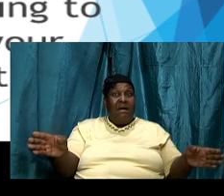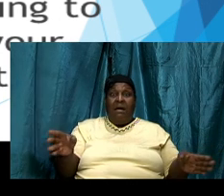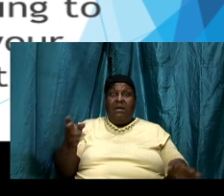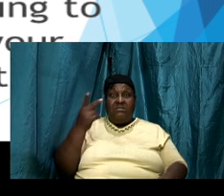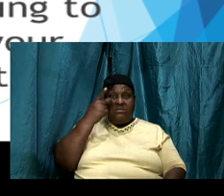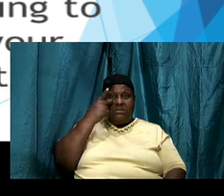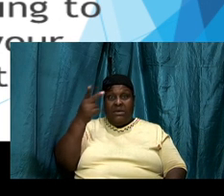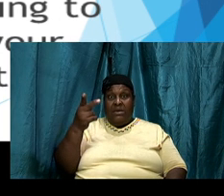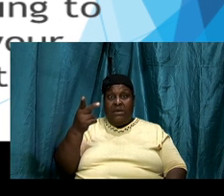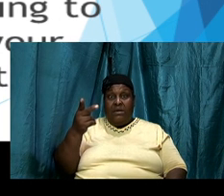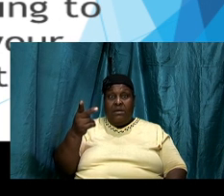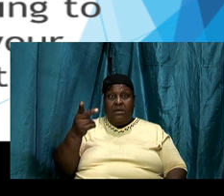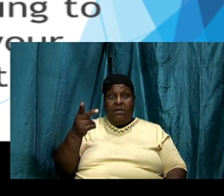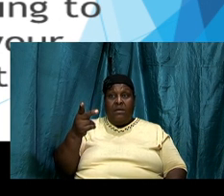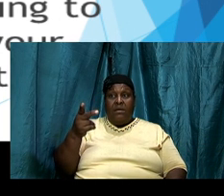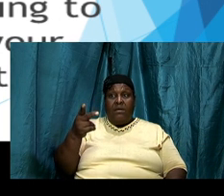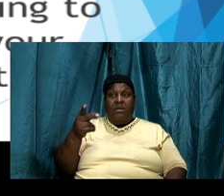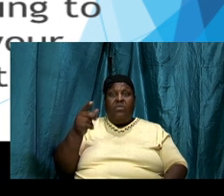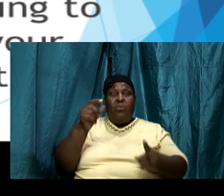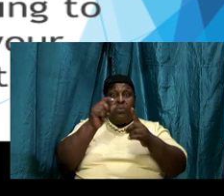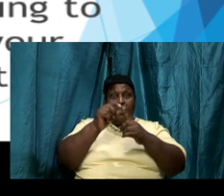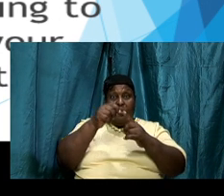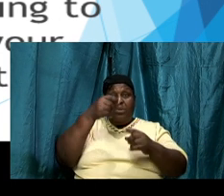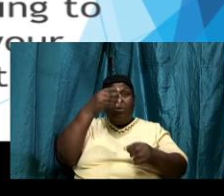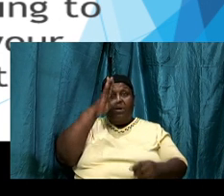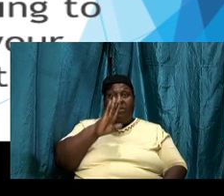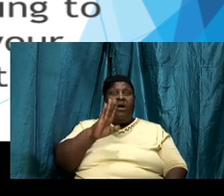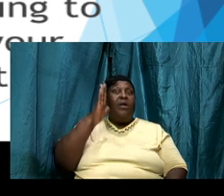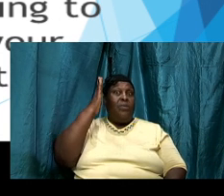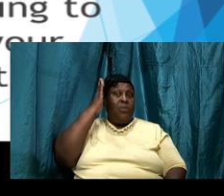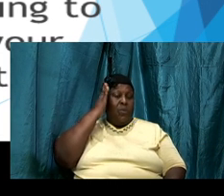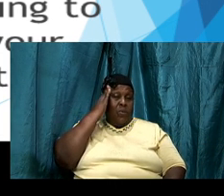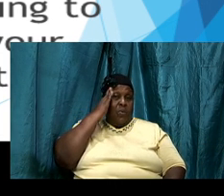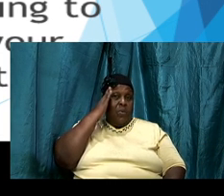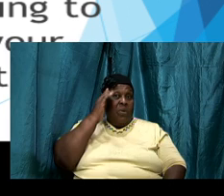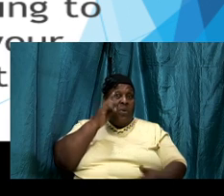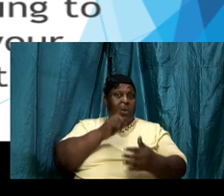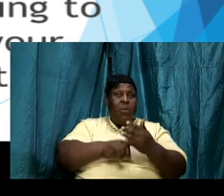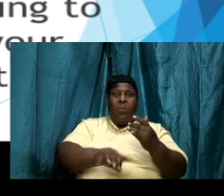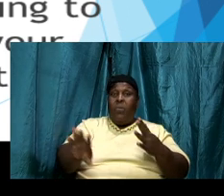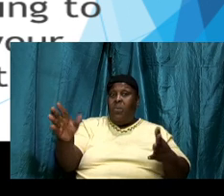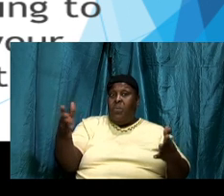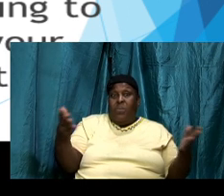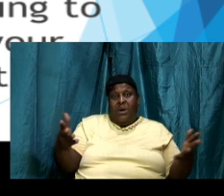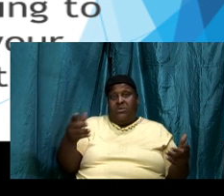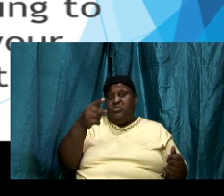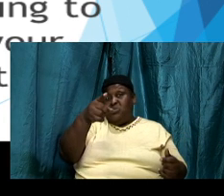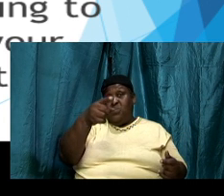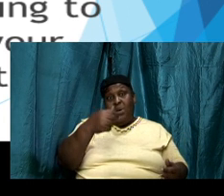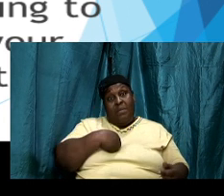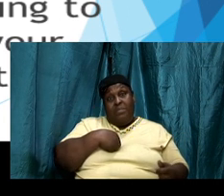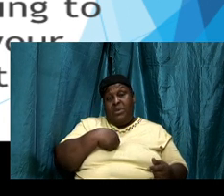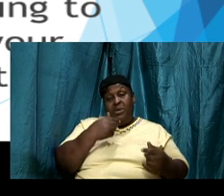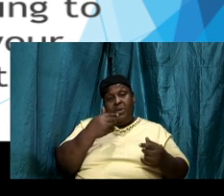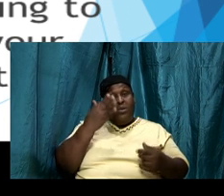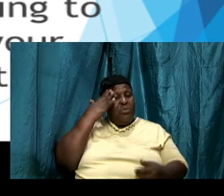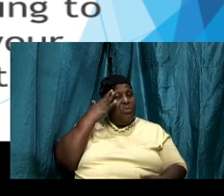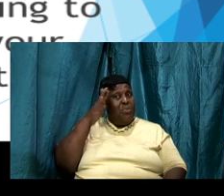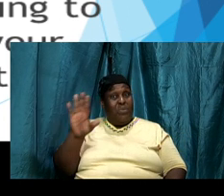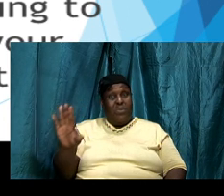no human knows once received into the heart the word of God